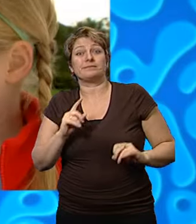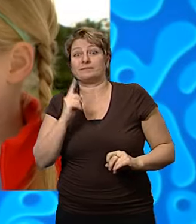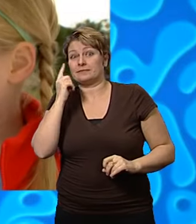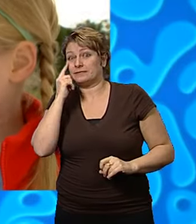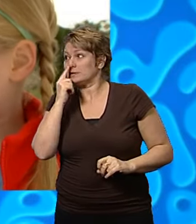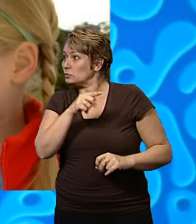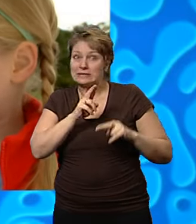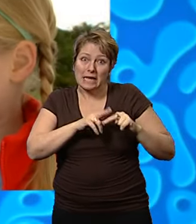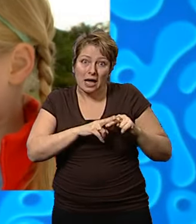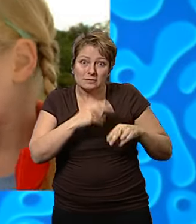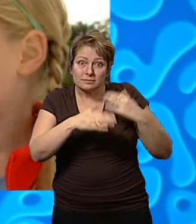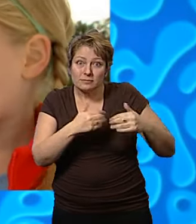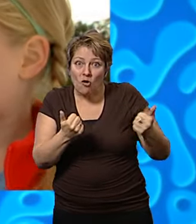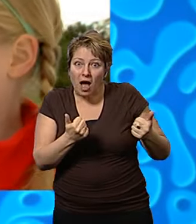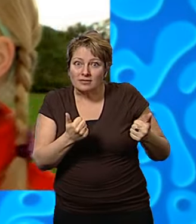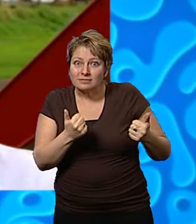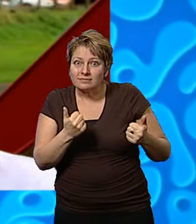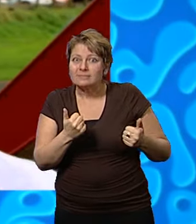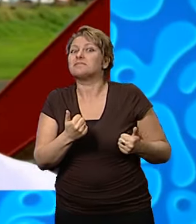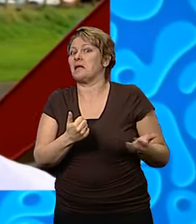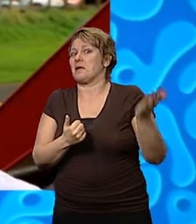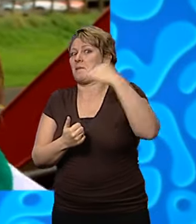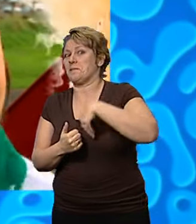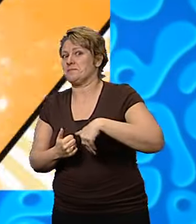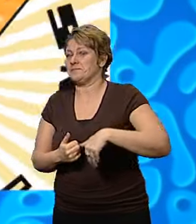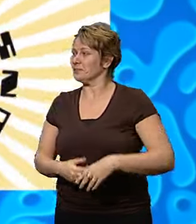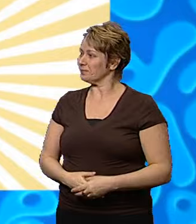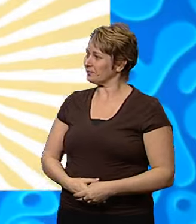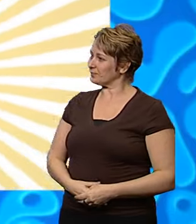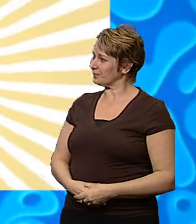dad's getting on on this secret mission? Yeah. Excellent. Let's go!